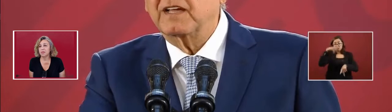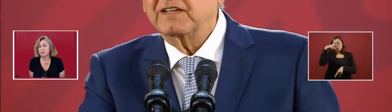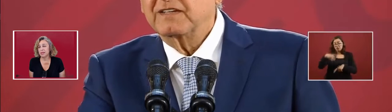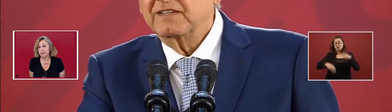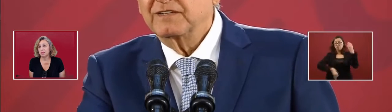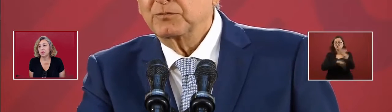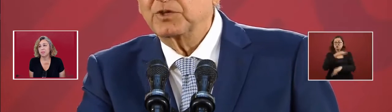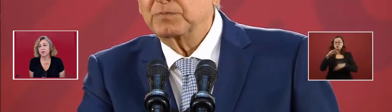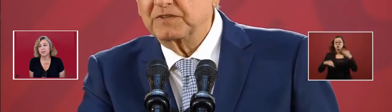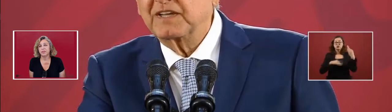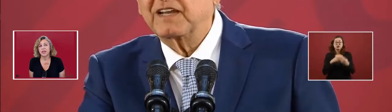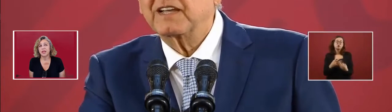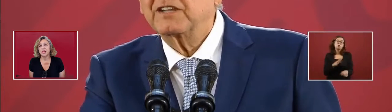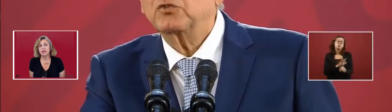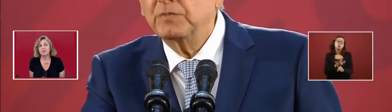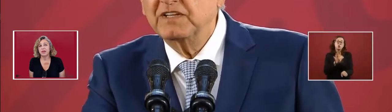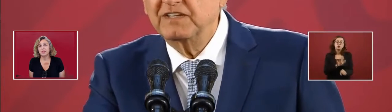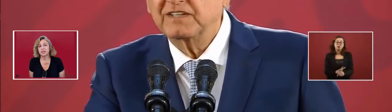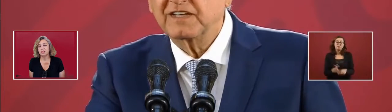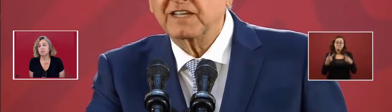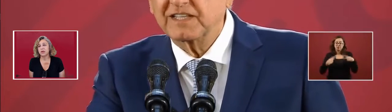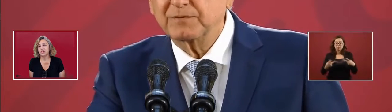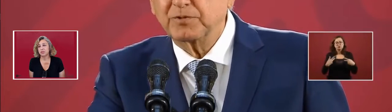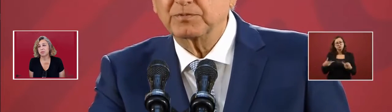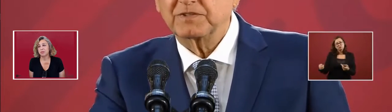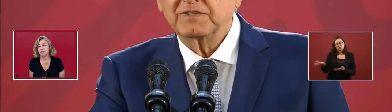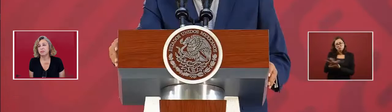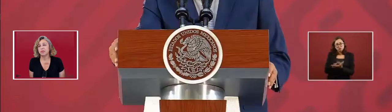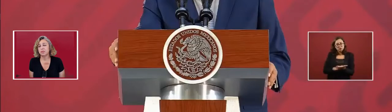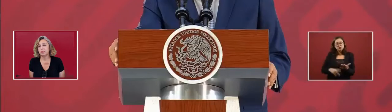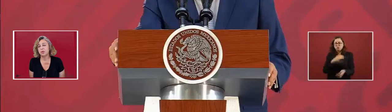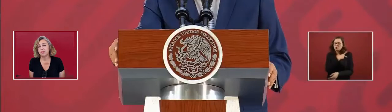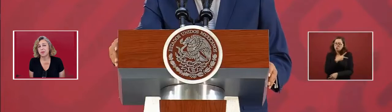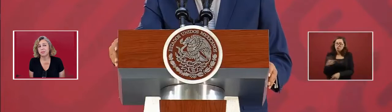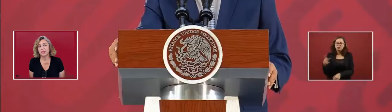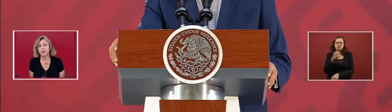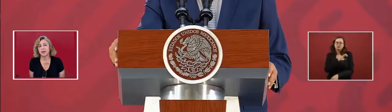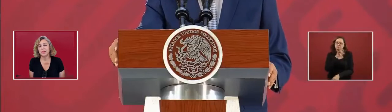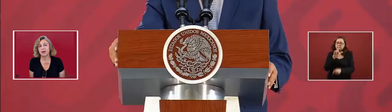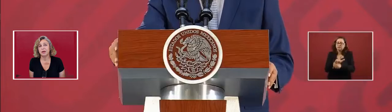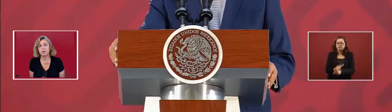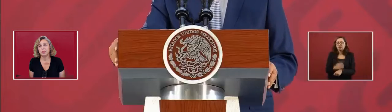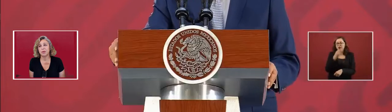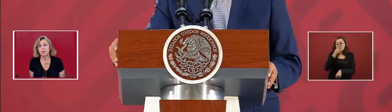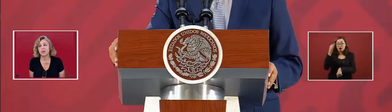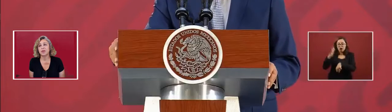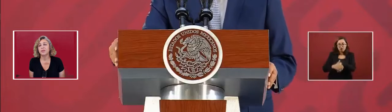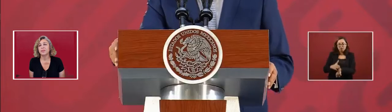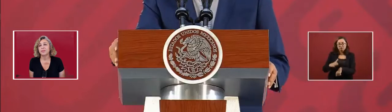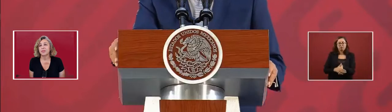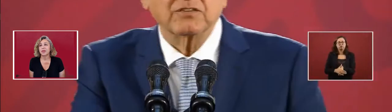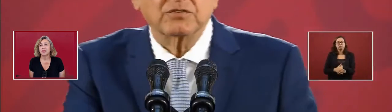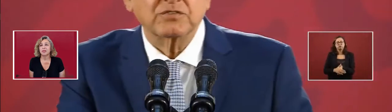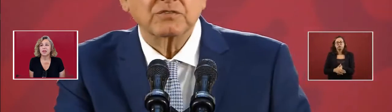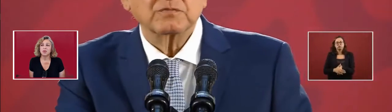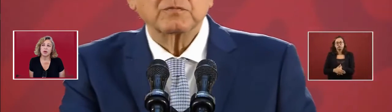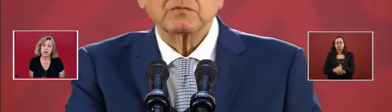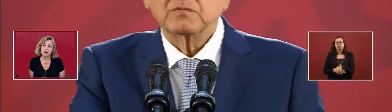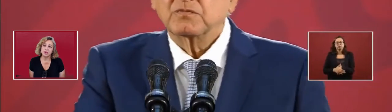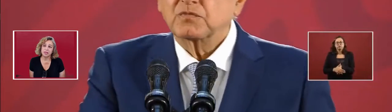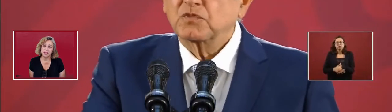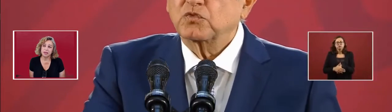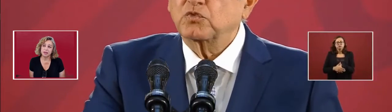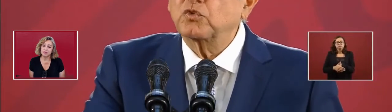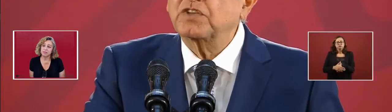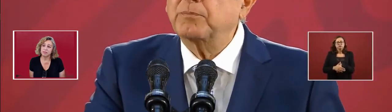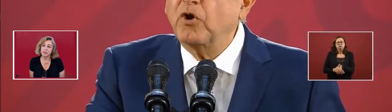the Mexican people, and a very special people for the poor people and the humble people, that you are